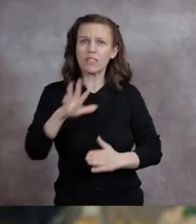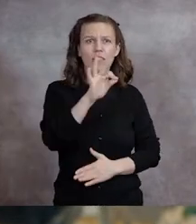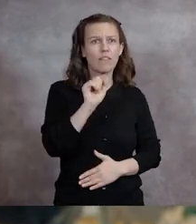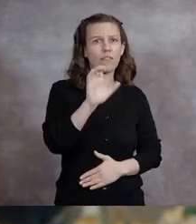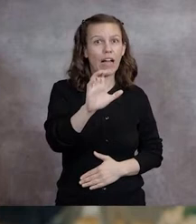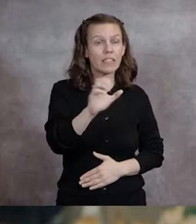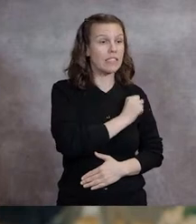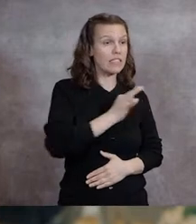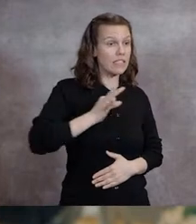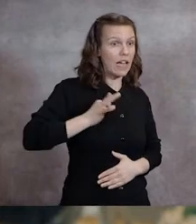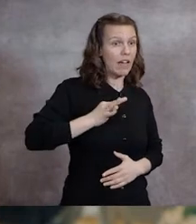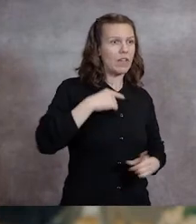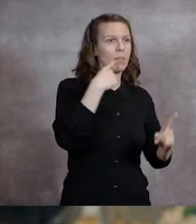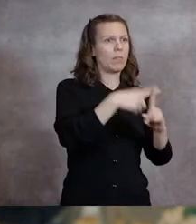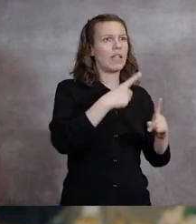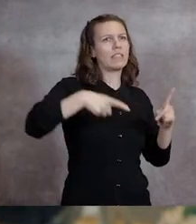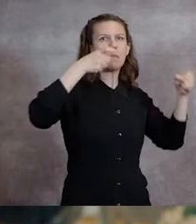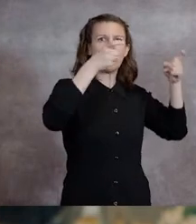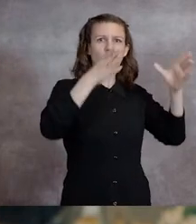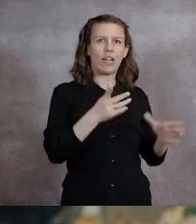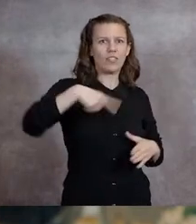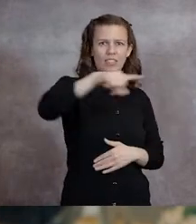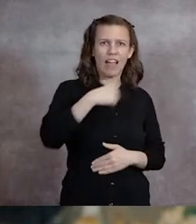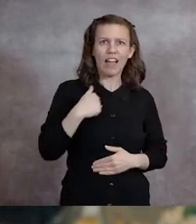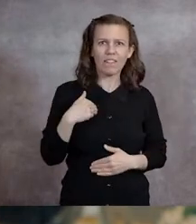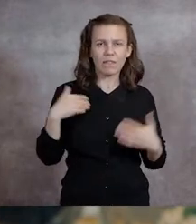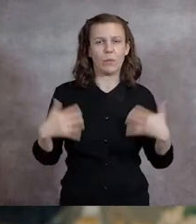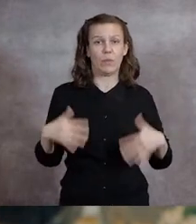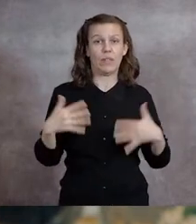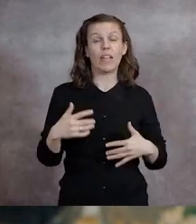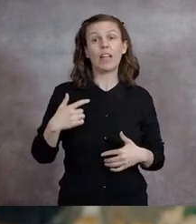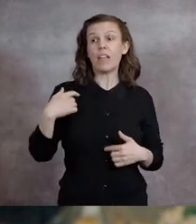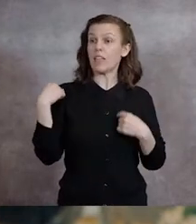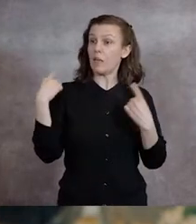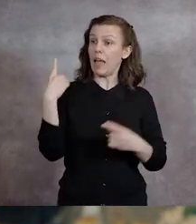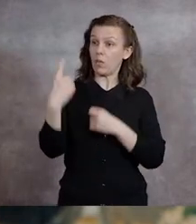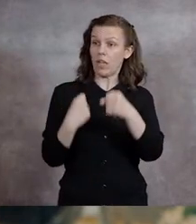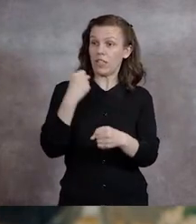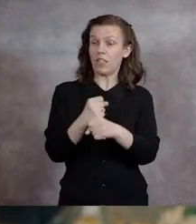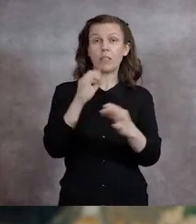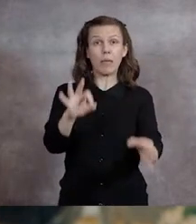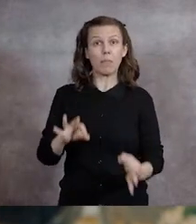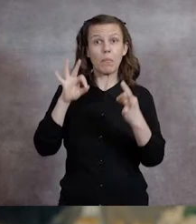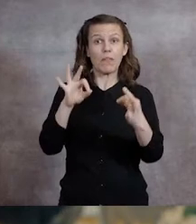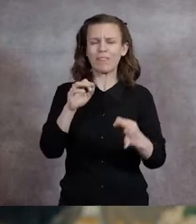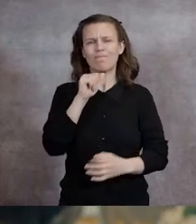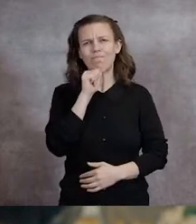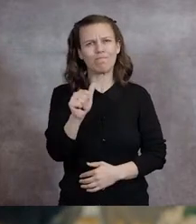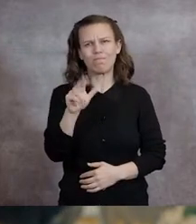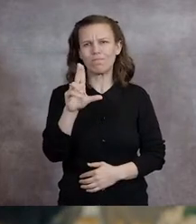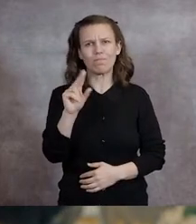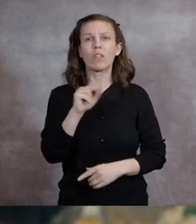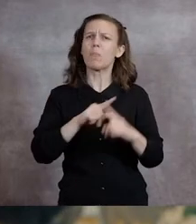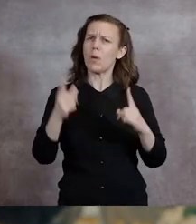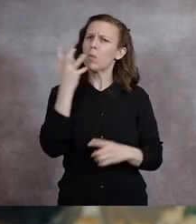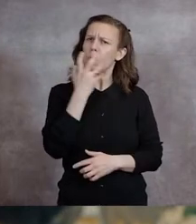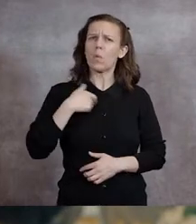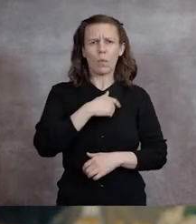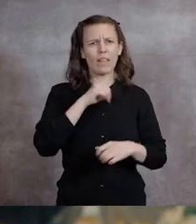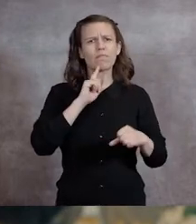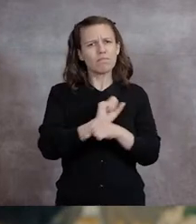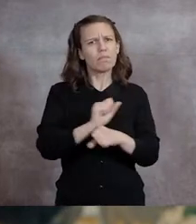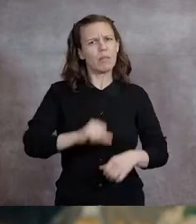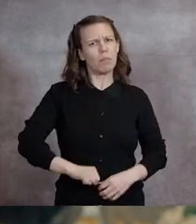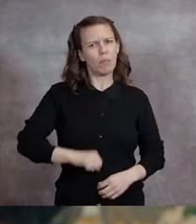staff, and administration. And while we were by no means perfect this past year, we might take honest pride in what